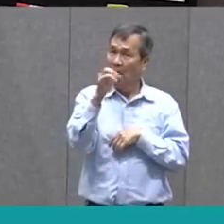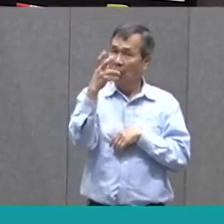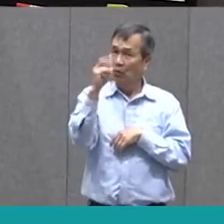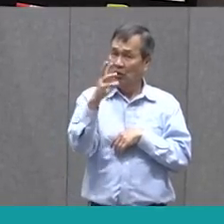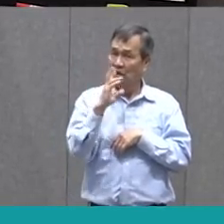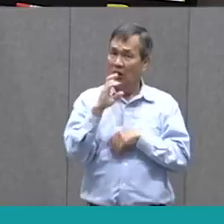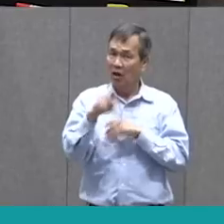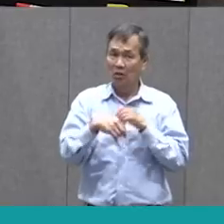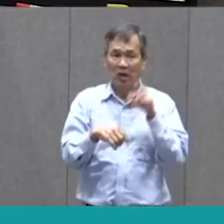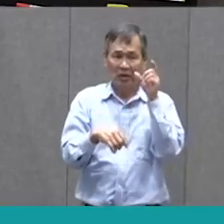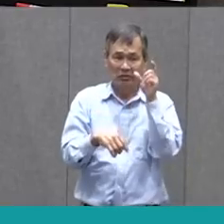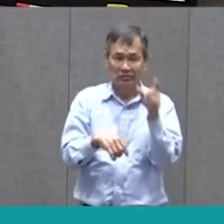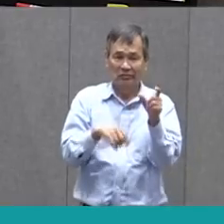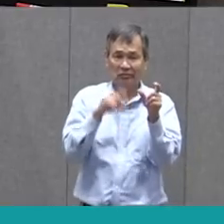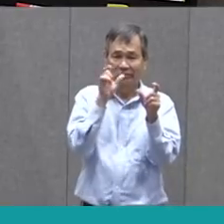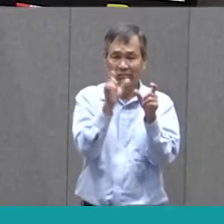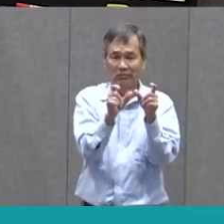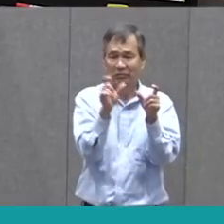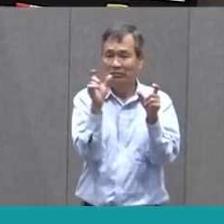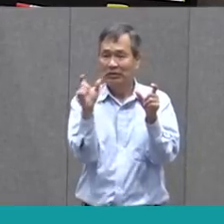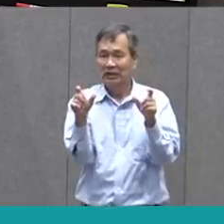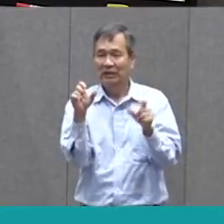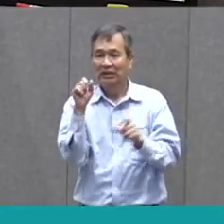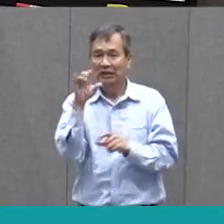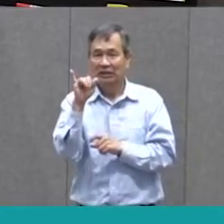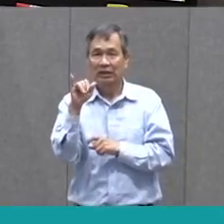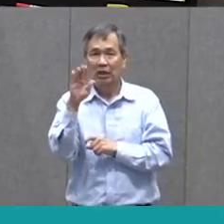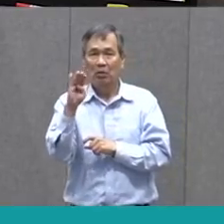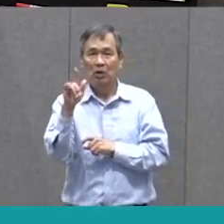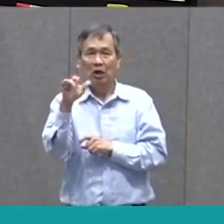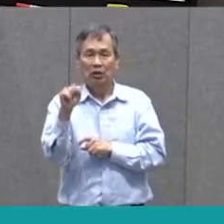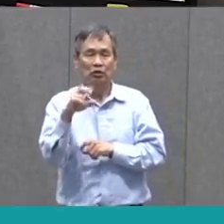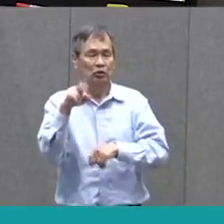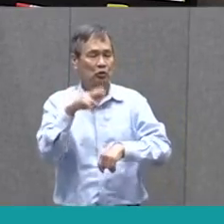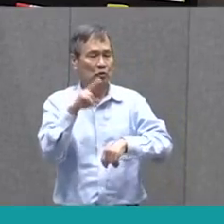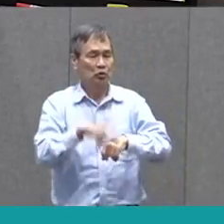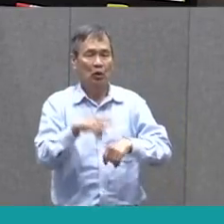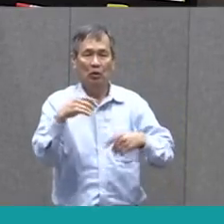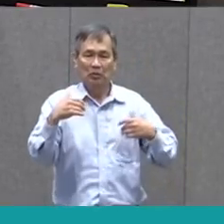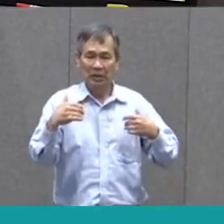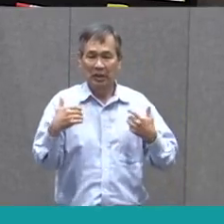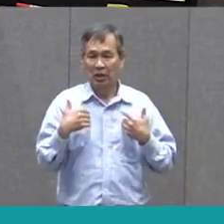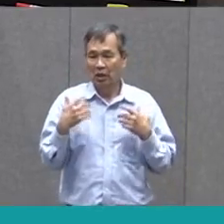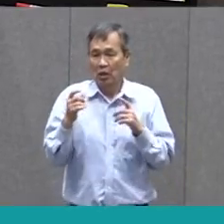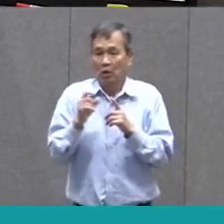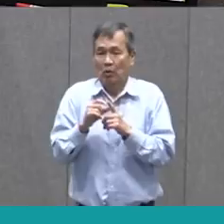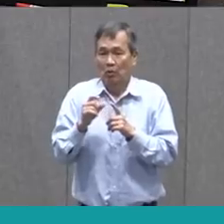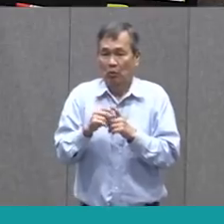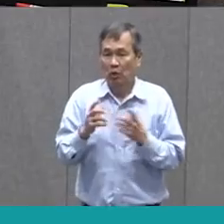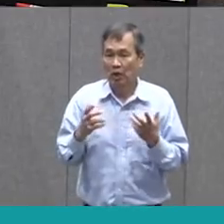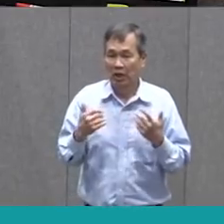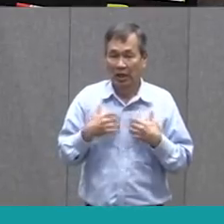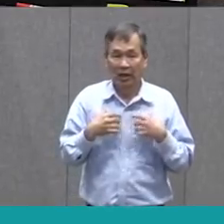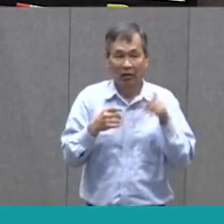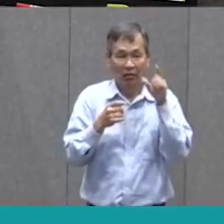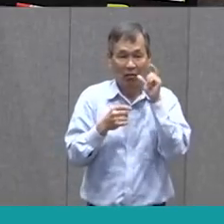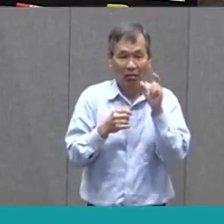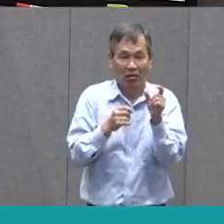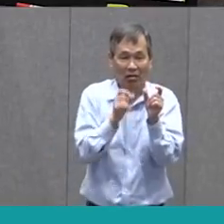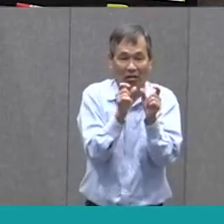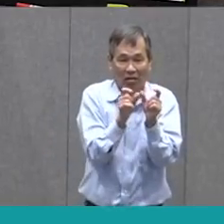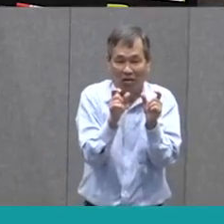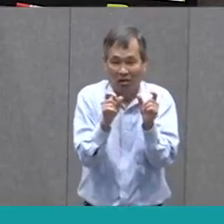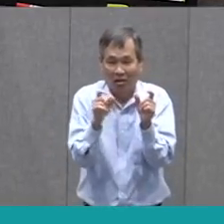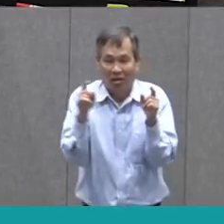syllables, usually what we mean is, it's a more complicated word. As words have more syllables, they're bigger, harder for us to attack when we